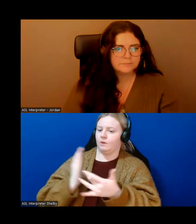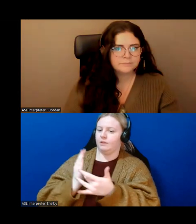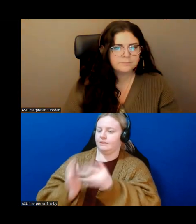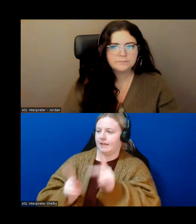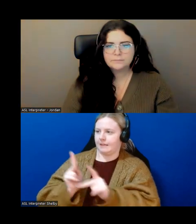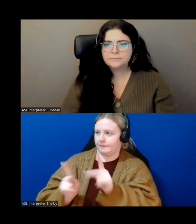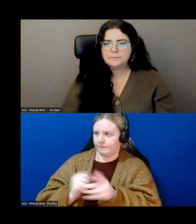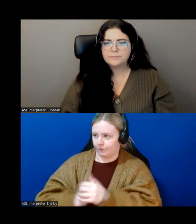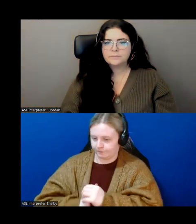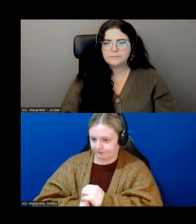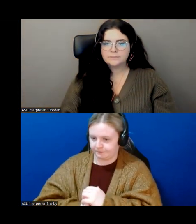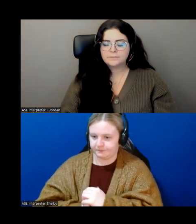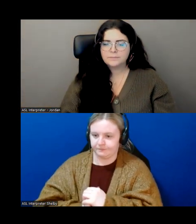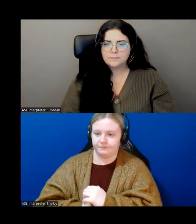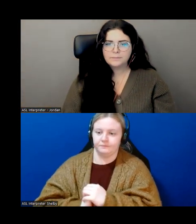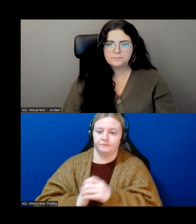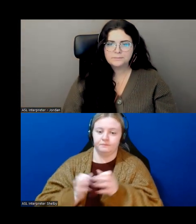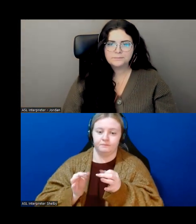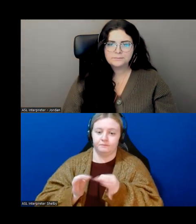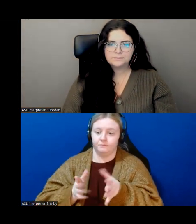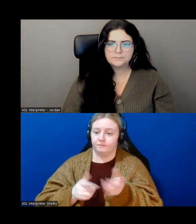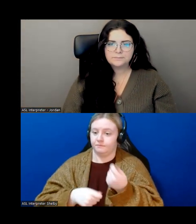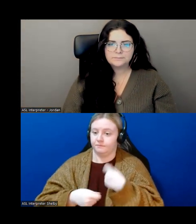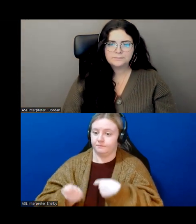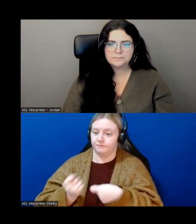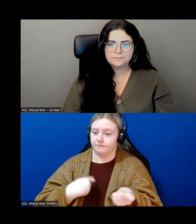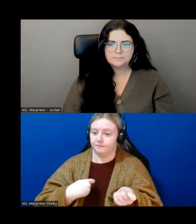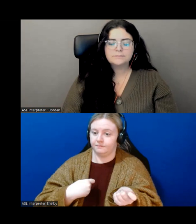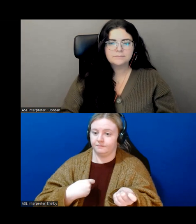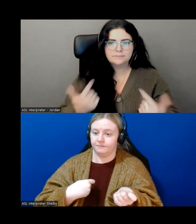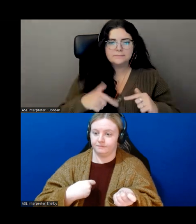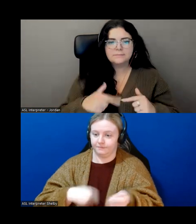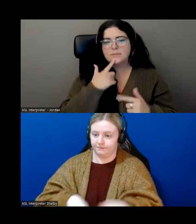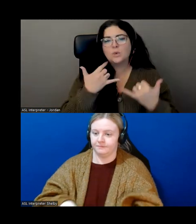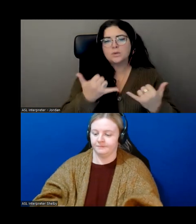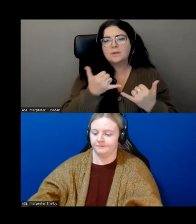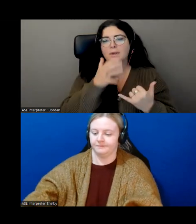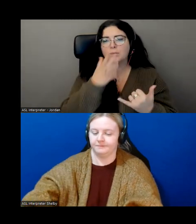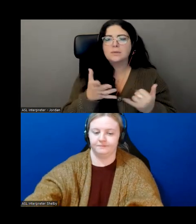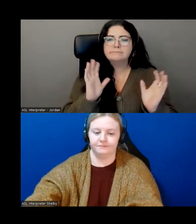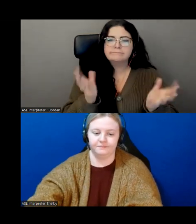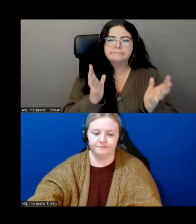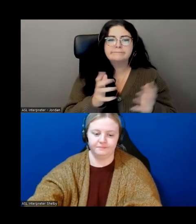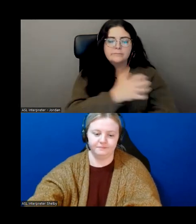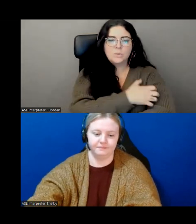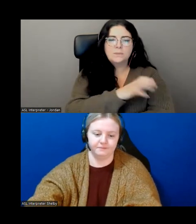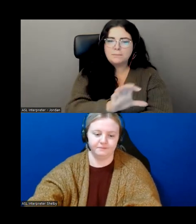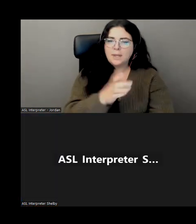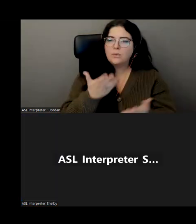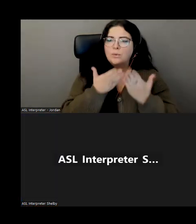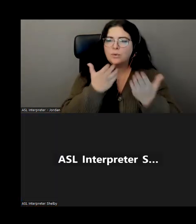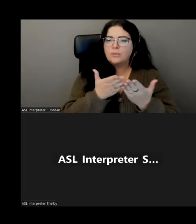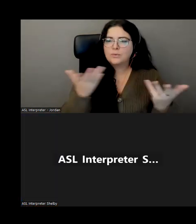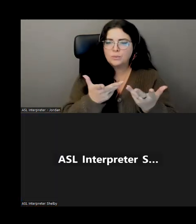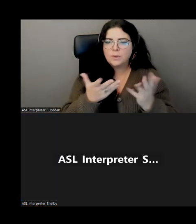So today I'm just going to chit-chat a little bit about what Empower offers as a service